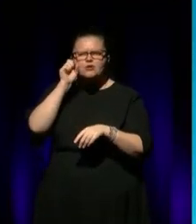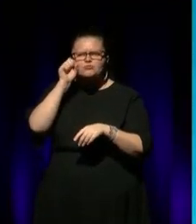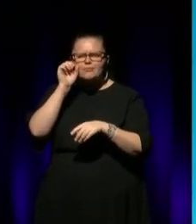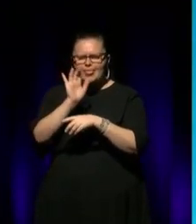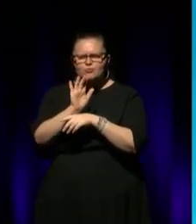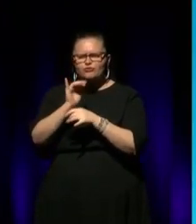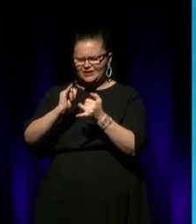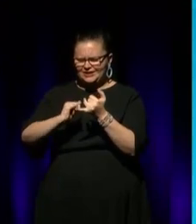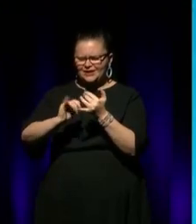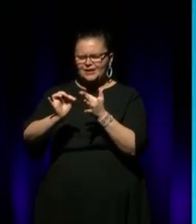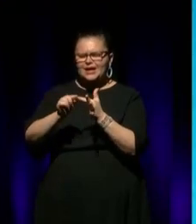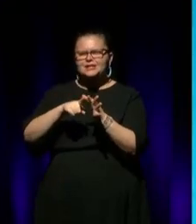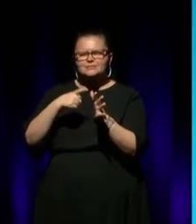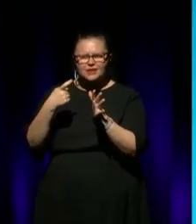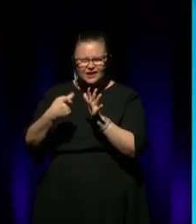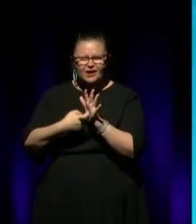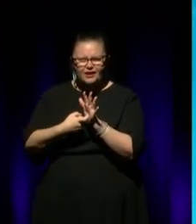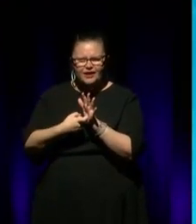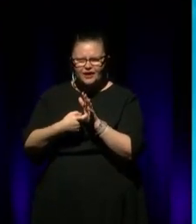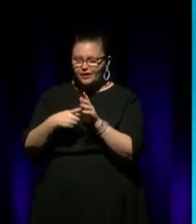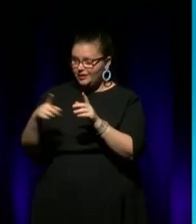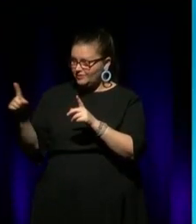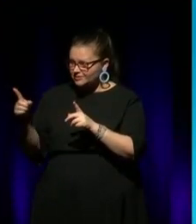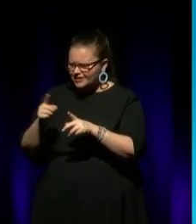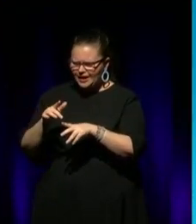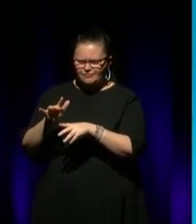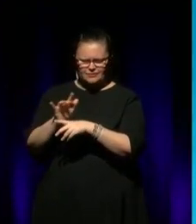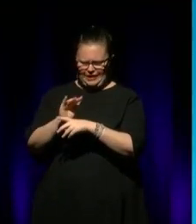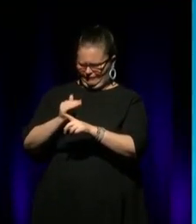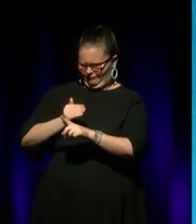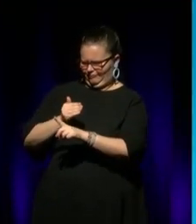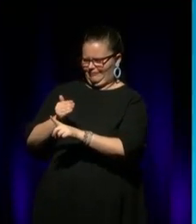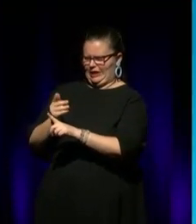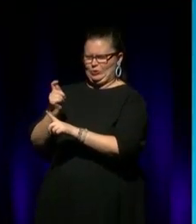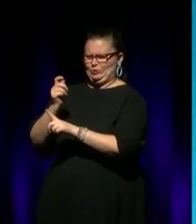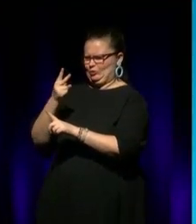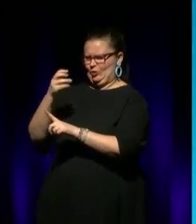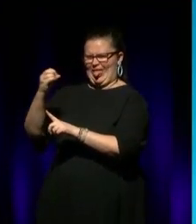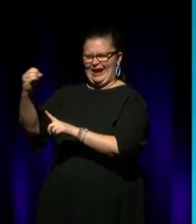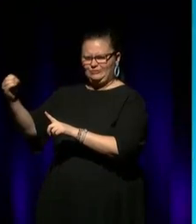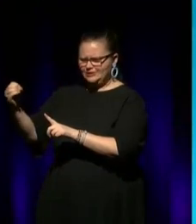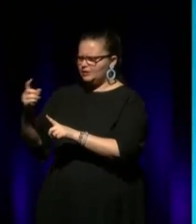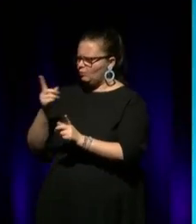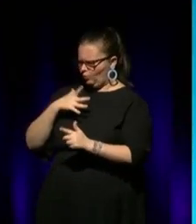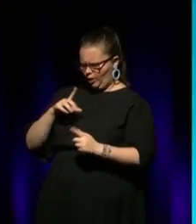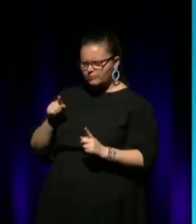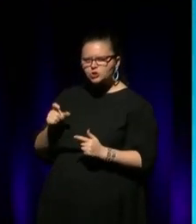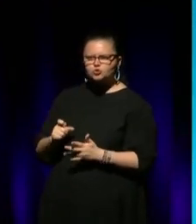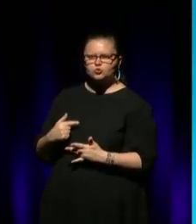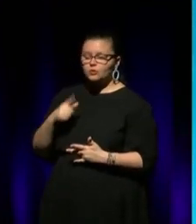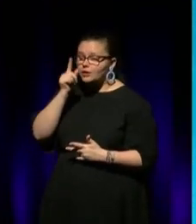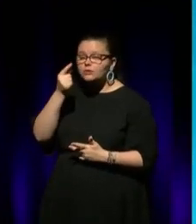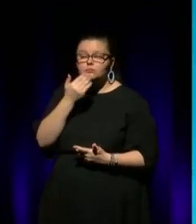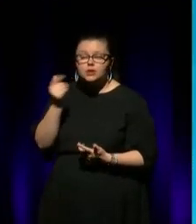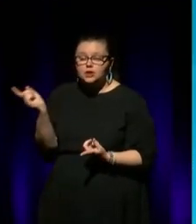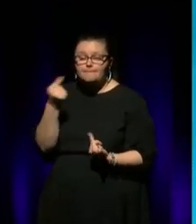Uncle Archie was performing around. It was coming to the end of the 90s. And he was like, Boy, what do you want me to do? And I said, Oh, can you come and